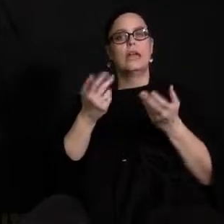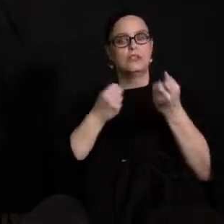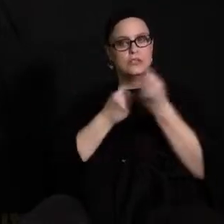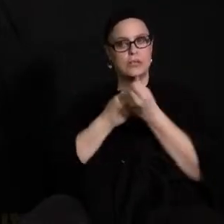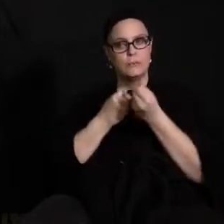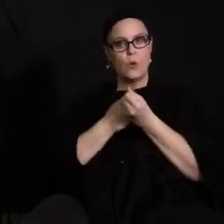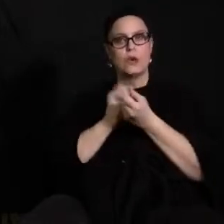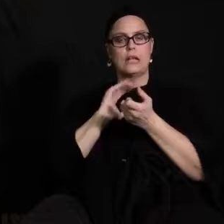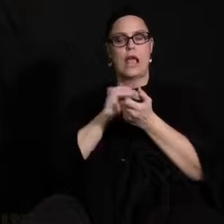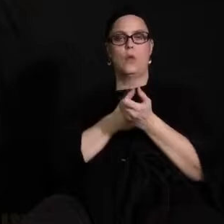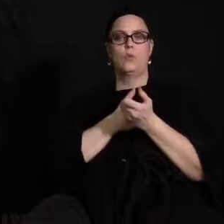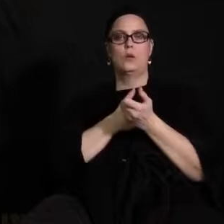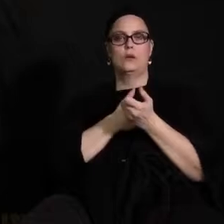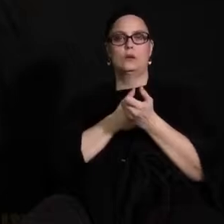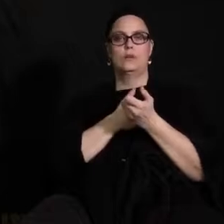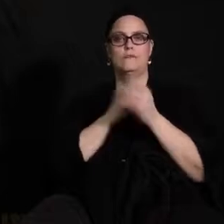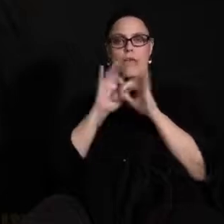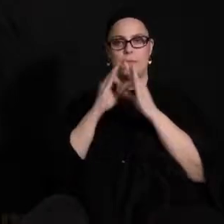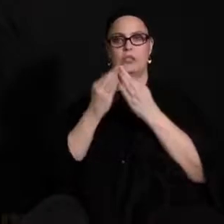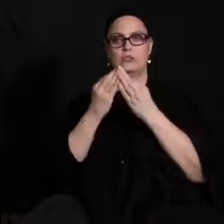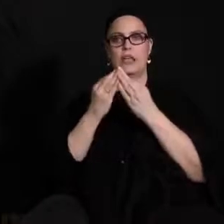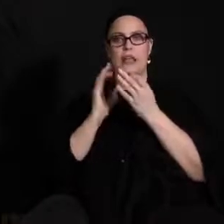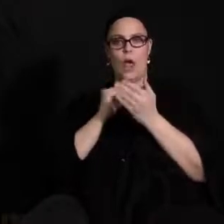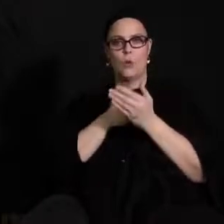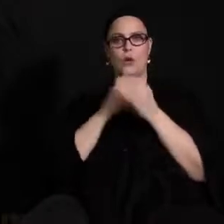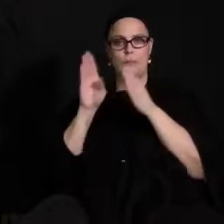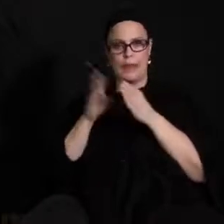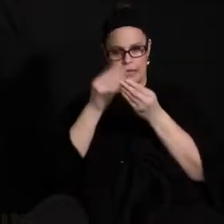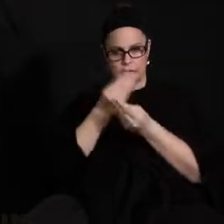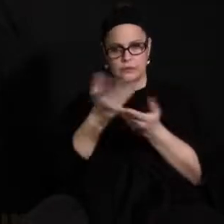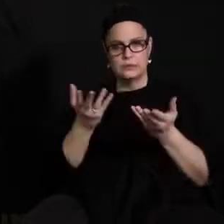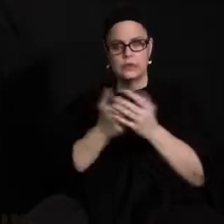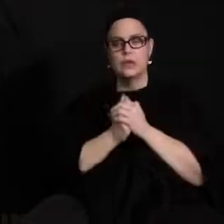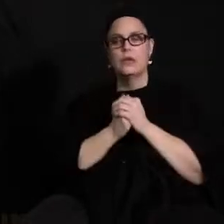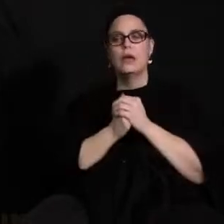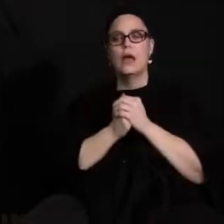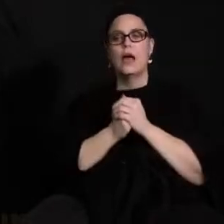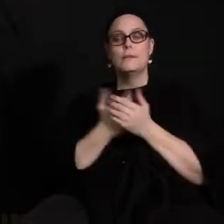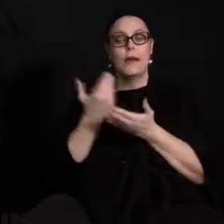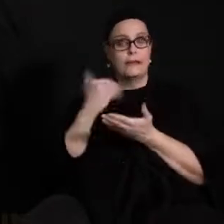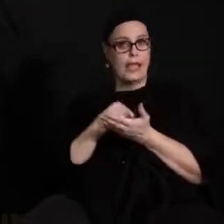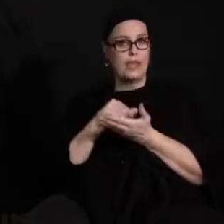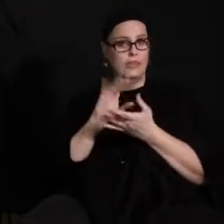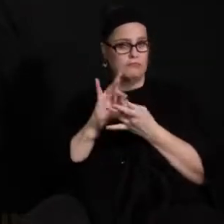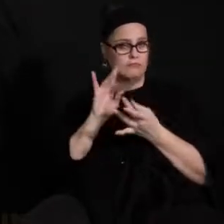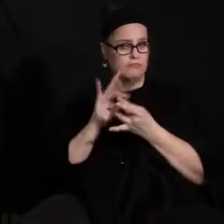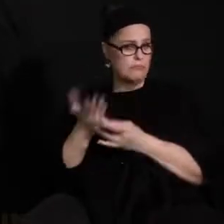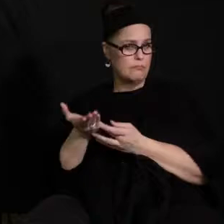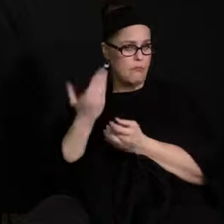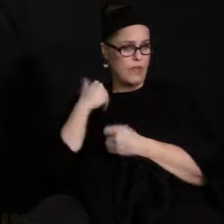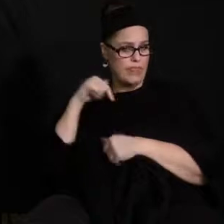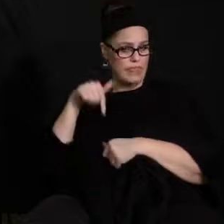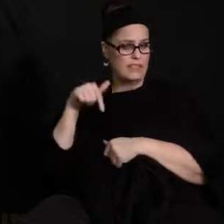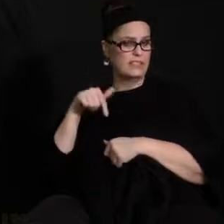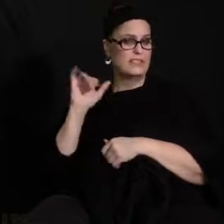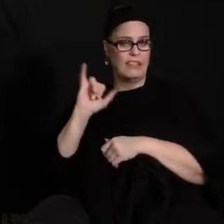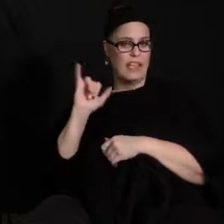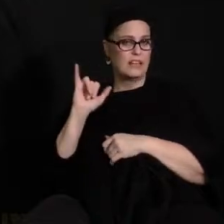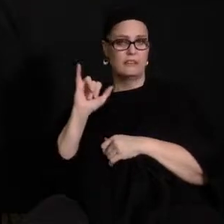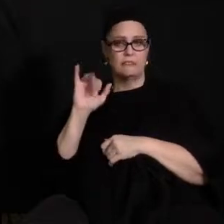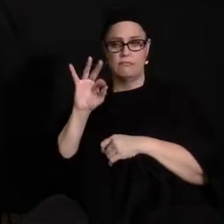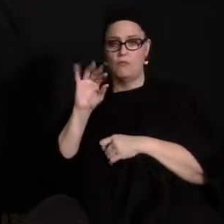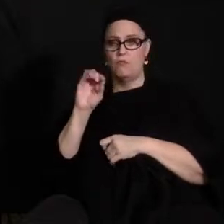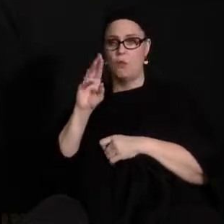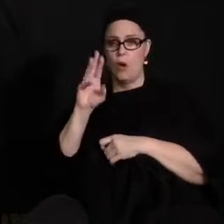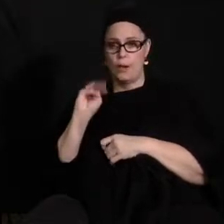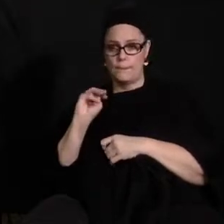our plans of moving in person in addition to that we also have as mentioned earlier forums such as this we will also have those